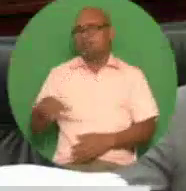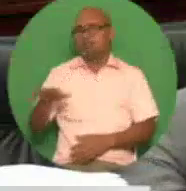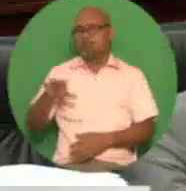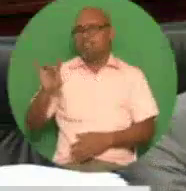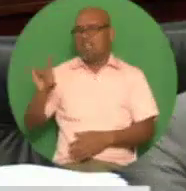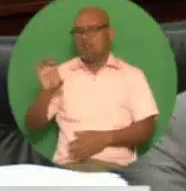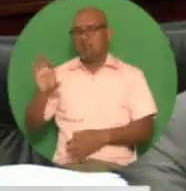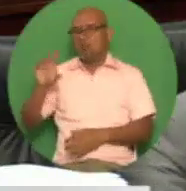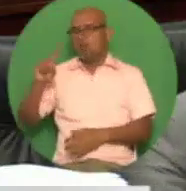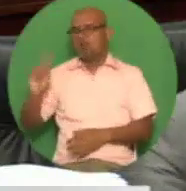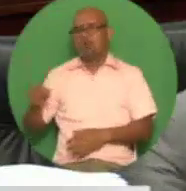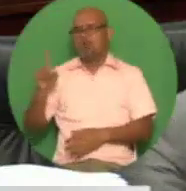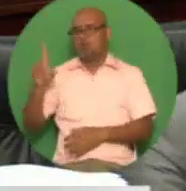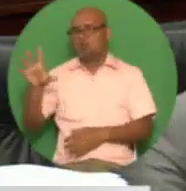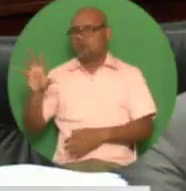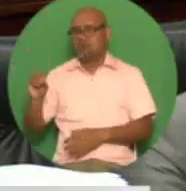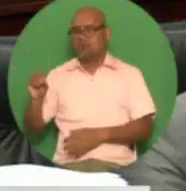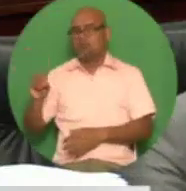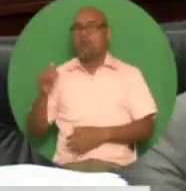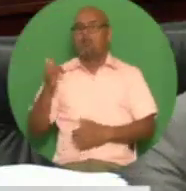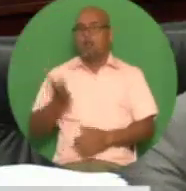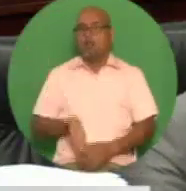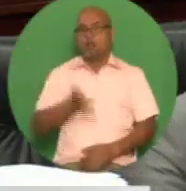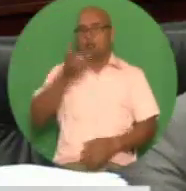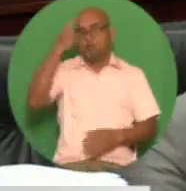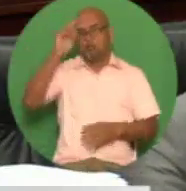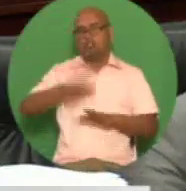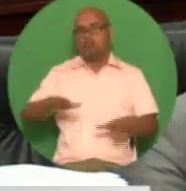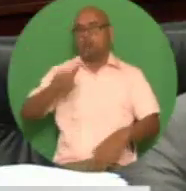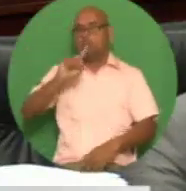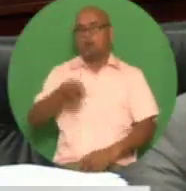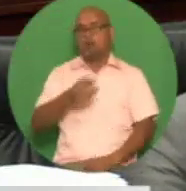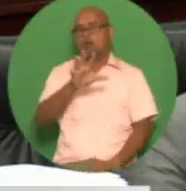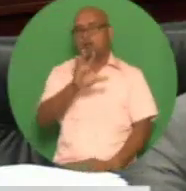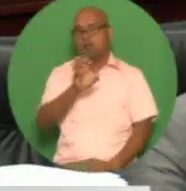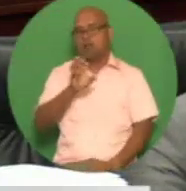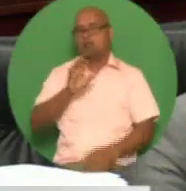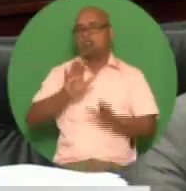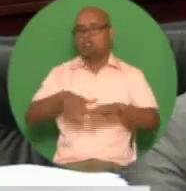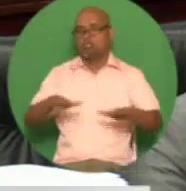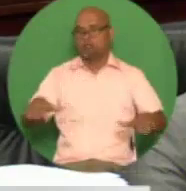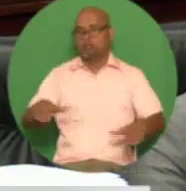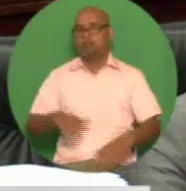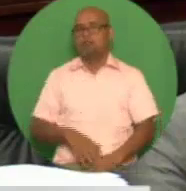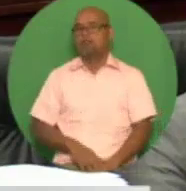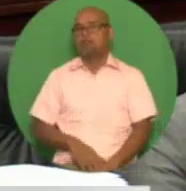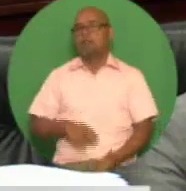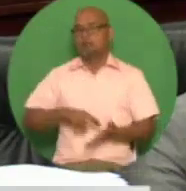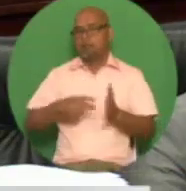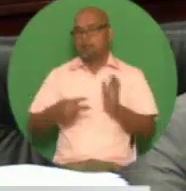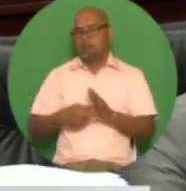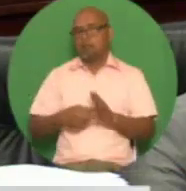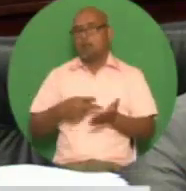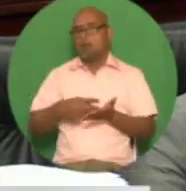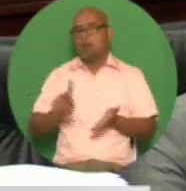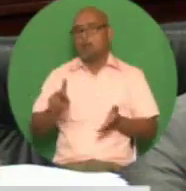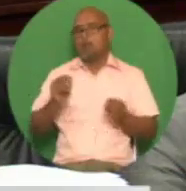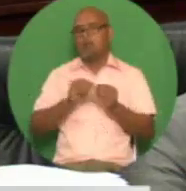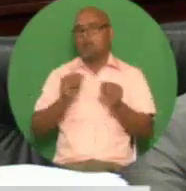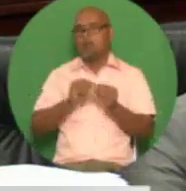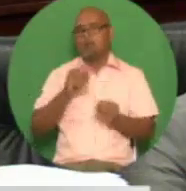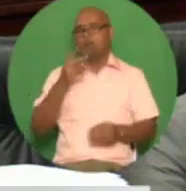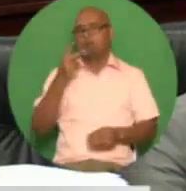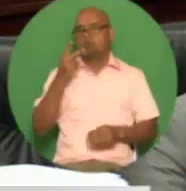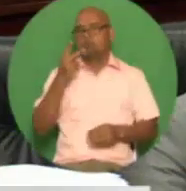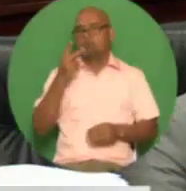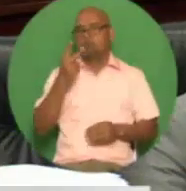this measure aimed at helping disabled children will cost an additional 23.1 million dollars and will